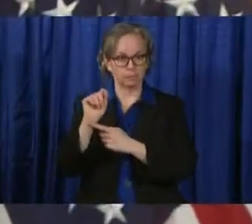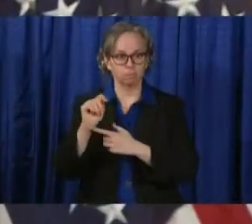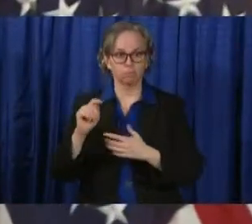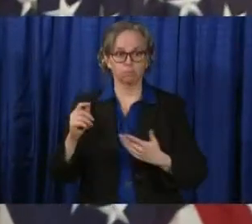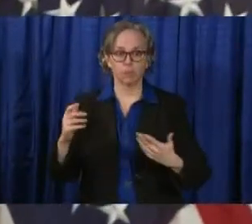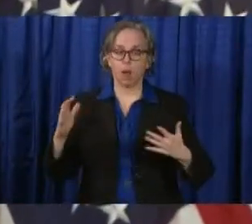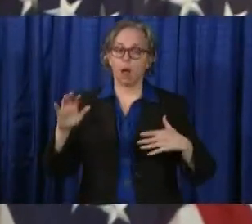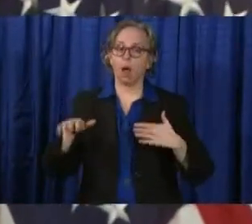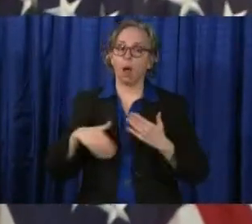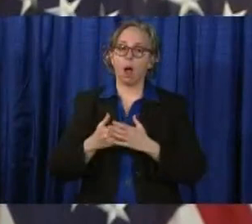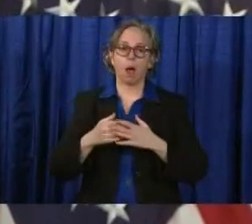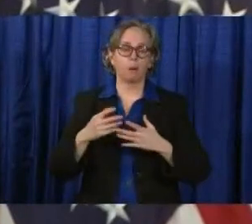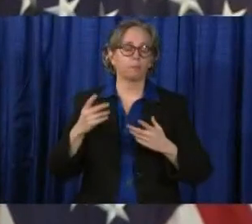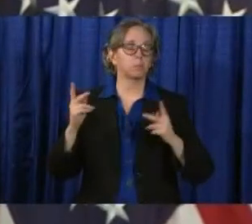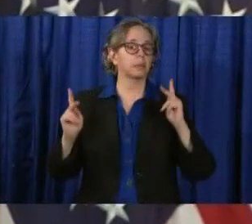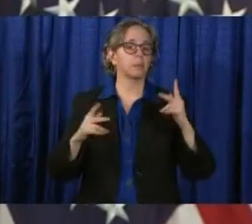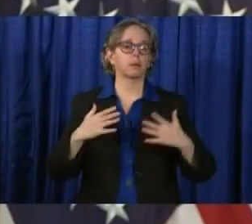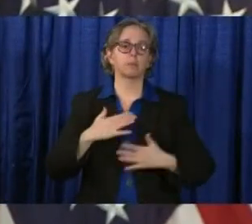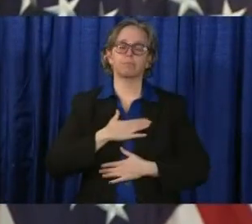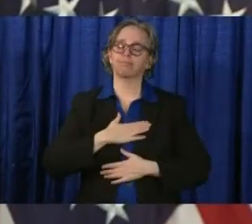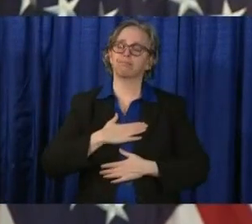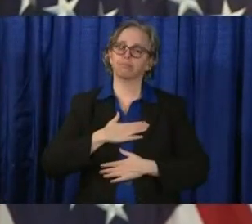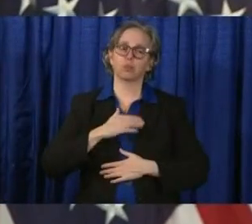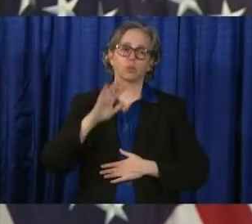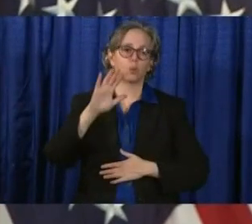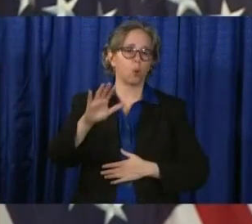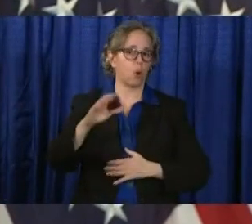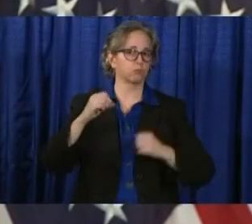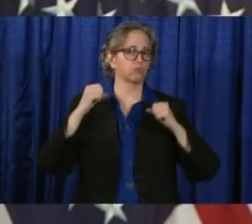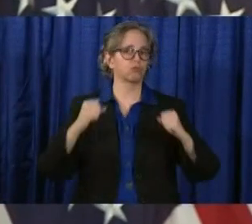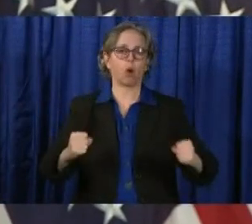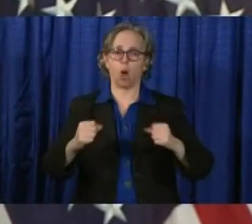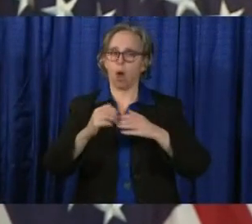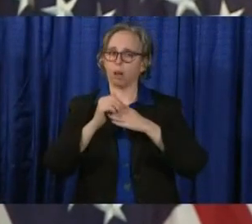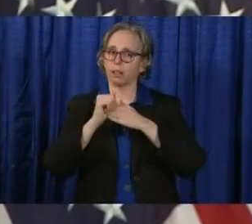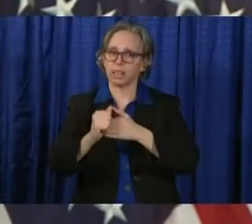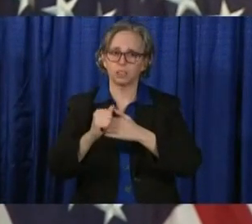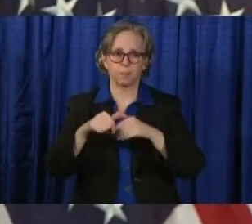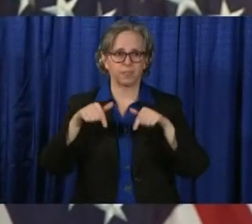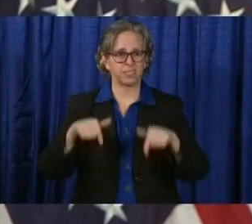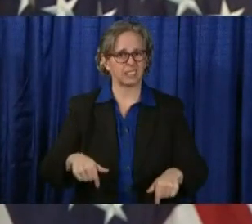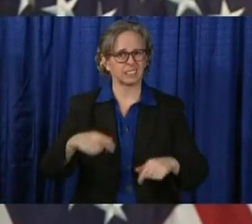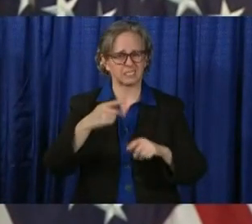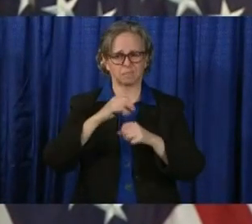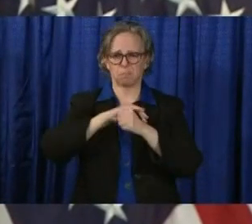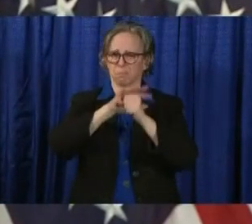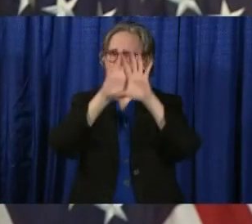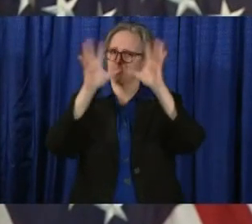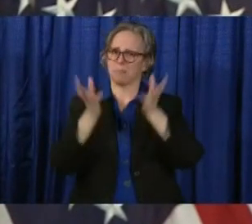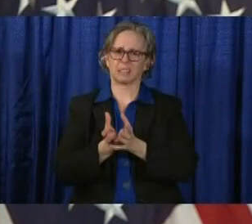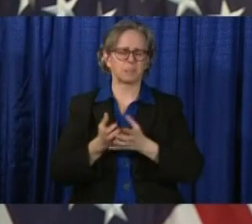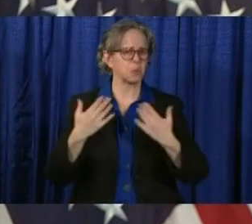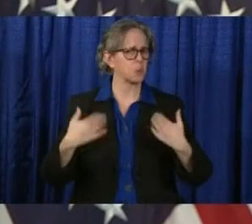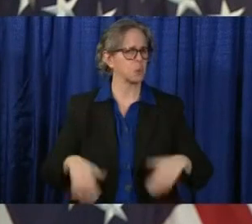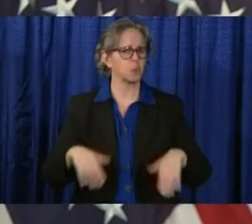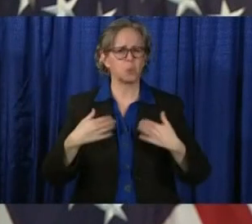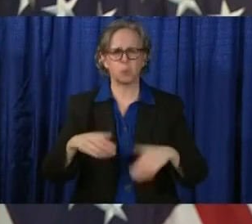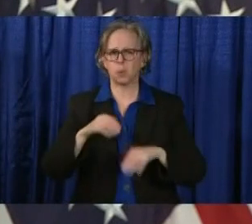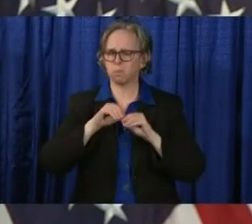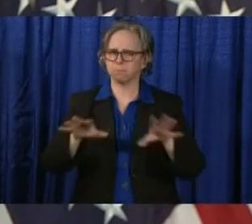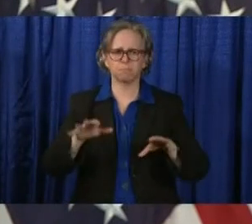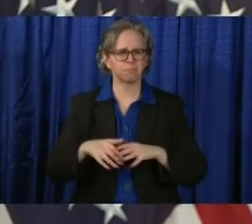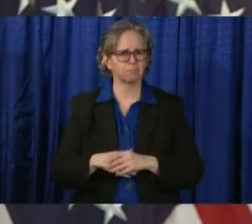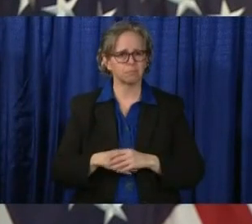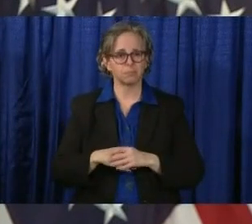during this COVID-19 pandemic. I'd like to start by taking a moment to thank some of the behind-the-scenes essential workers who are